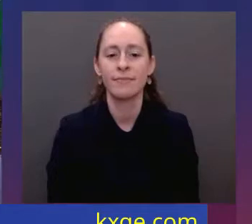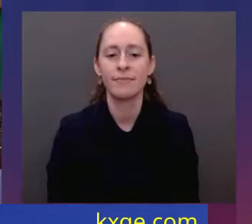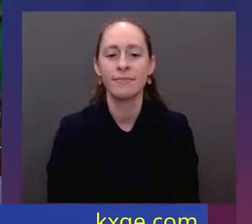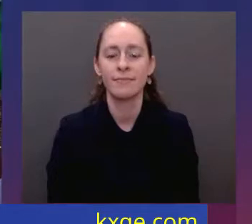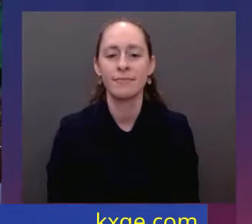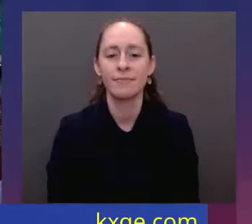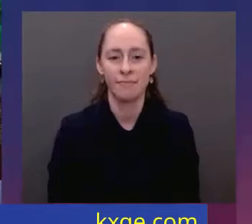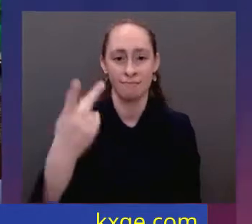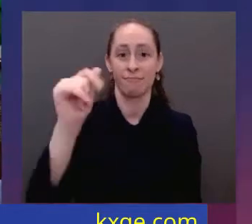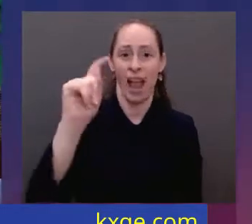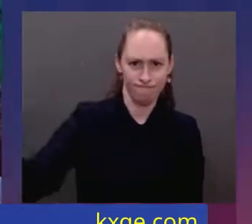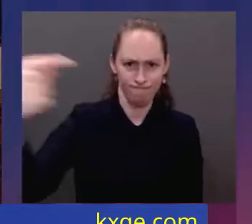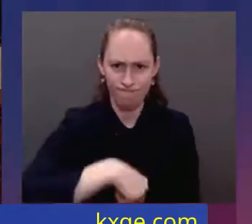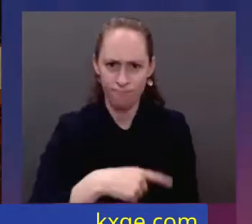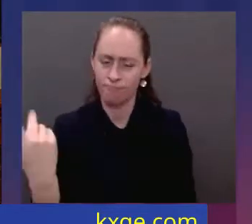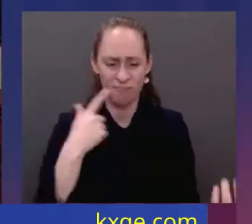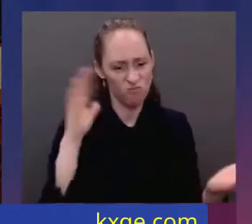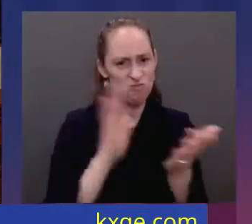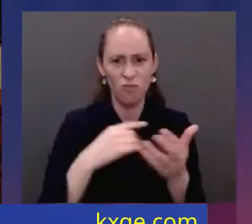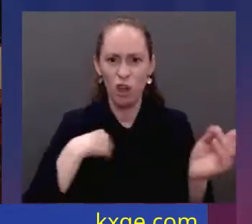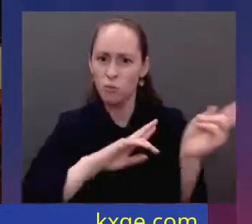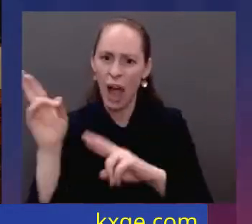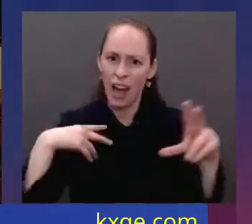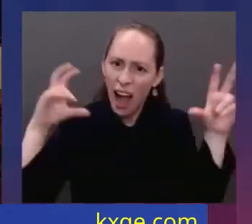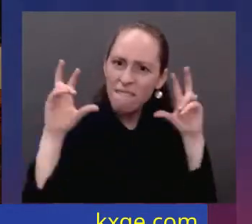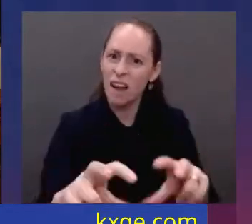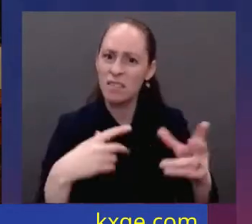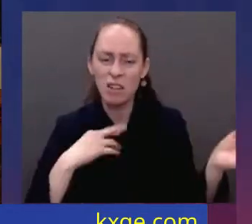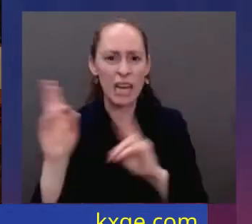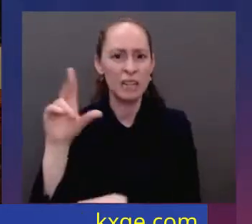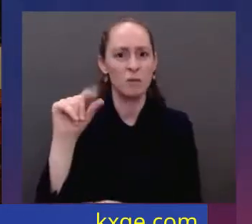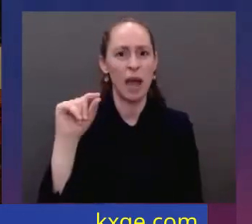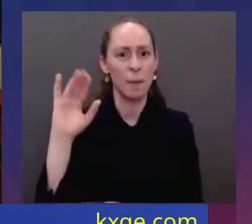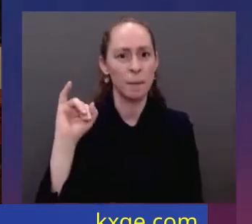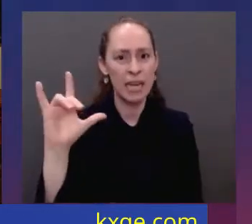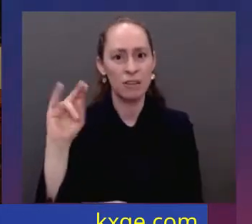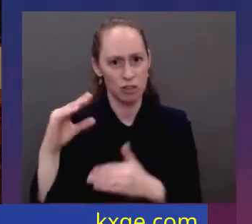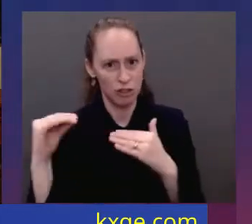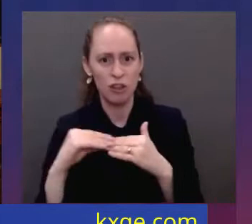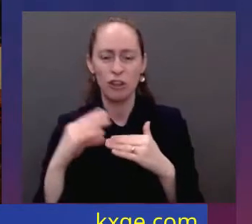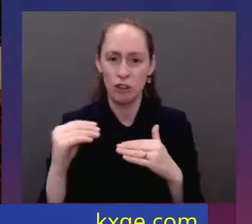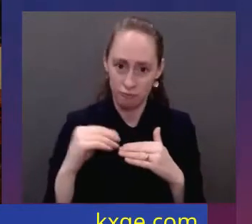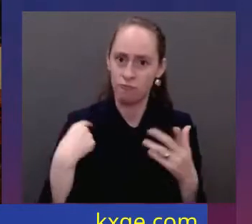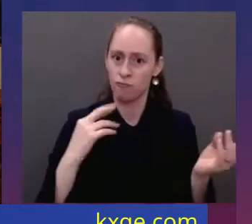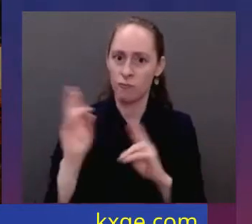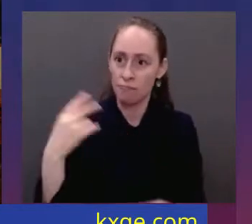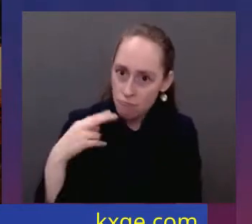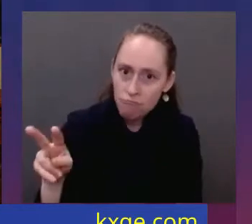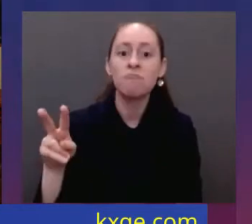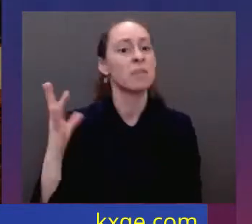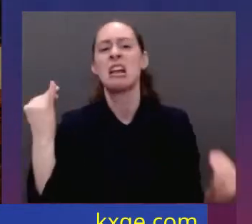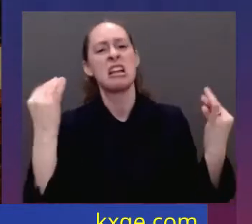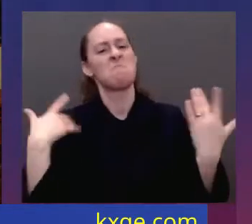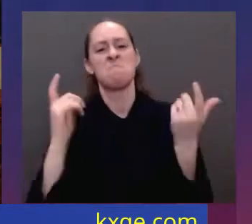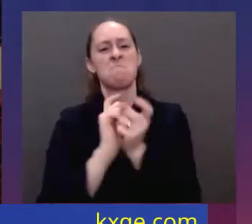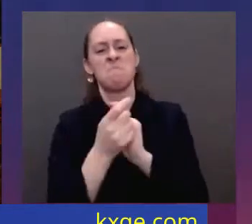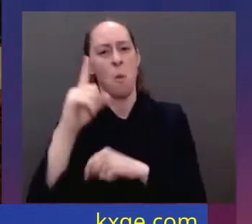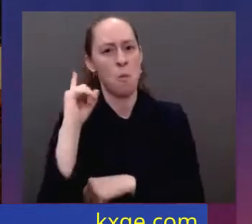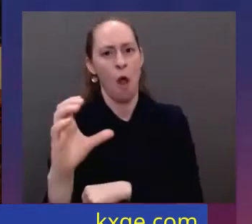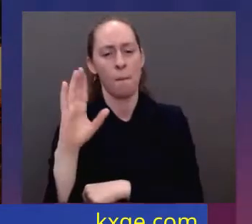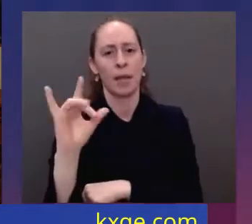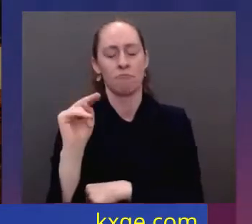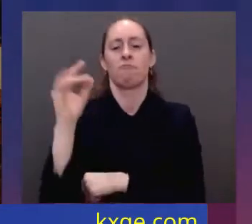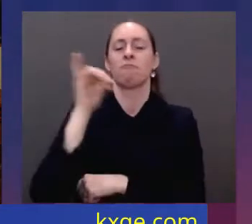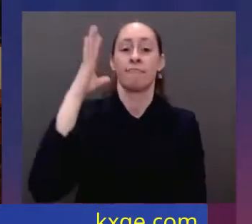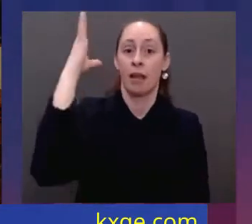increase their investment from $20 billion to $100 billion. That would be the biggest investment in manufacturing in American history. And all they're waiting